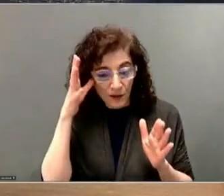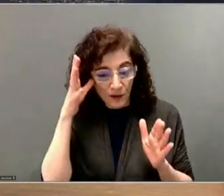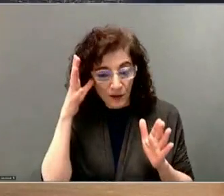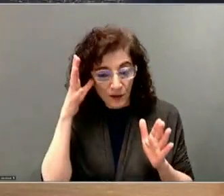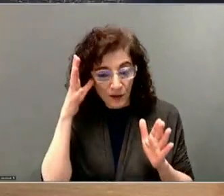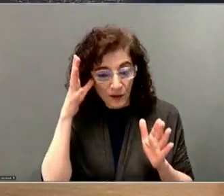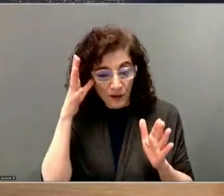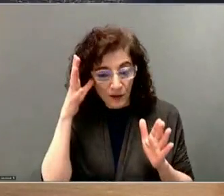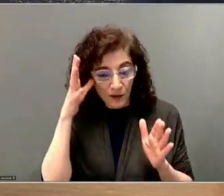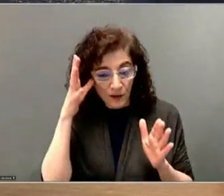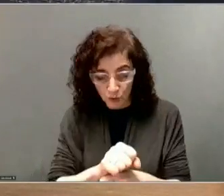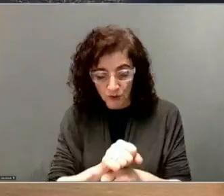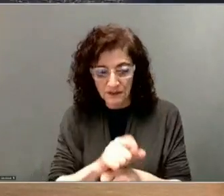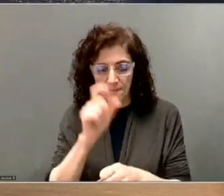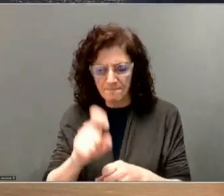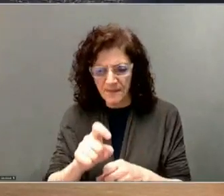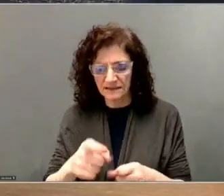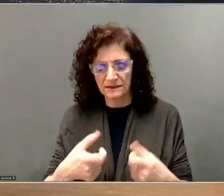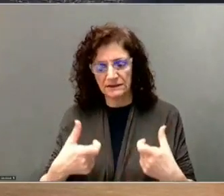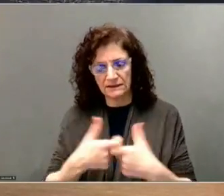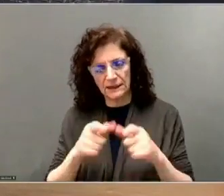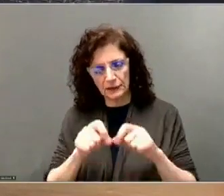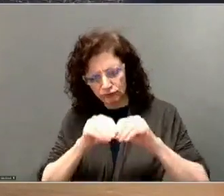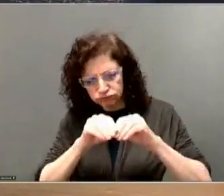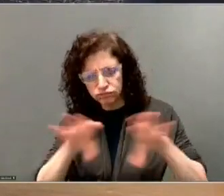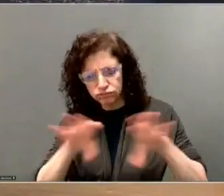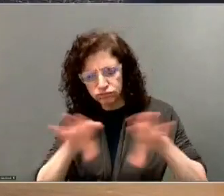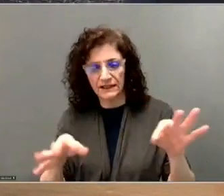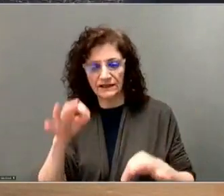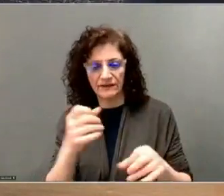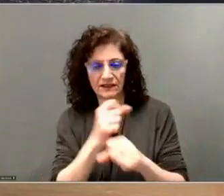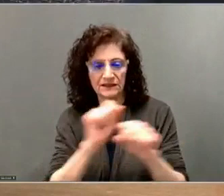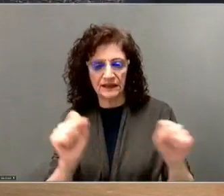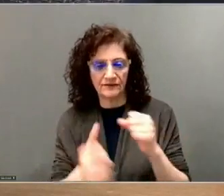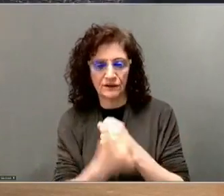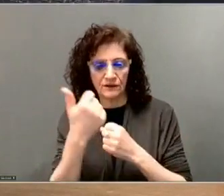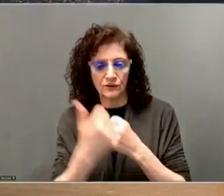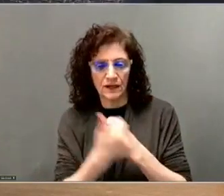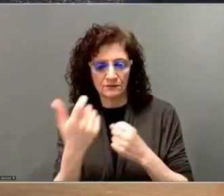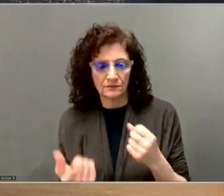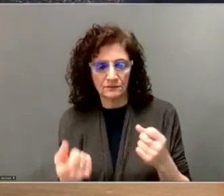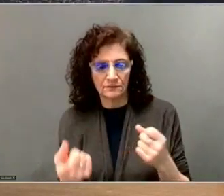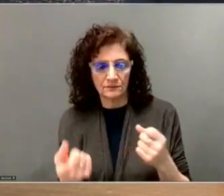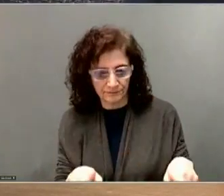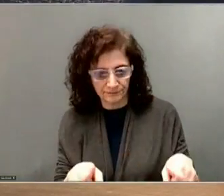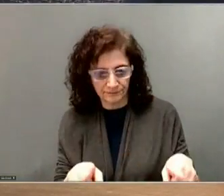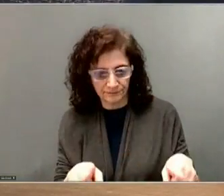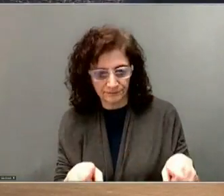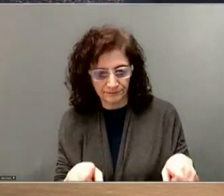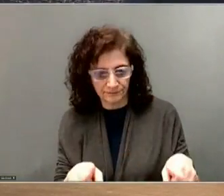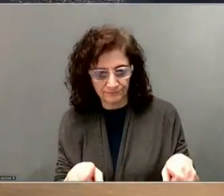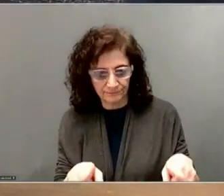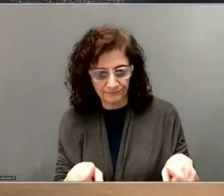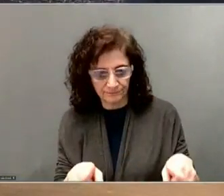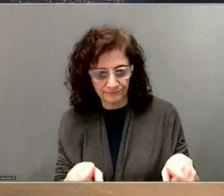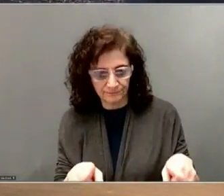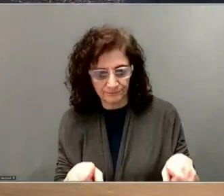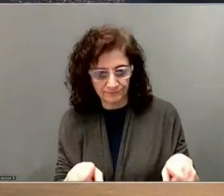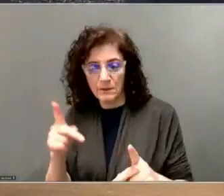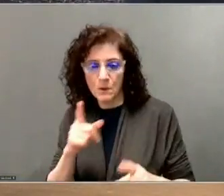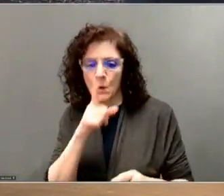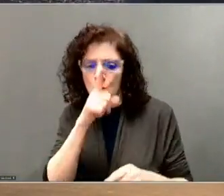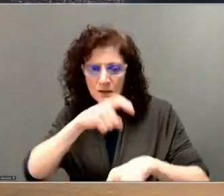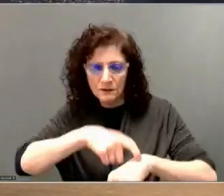in the event of a safety threat. This allows parents and others to be given immediate, real-time information